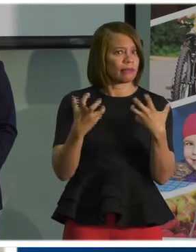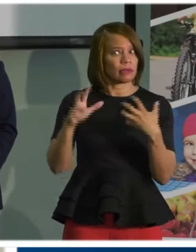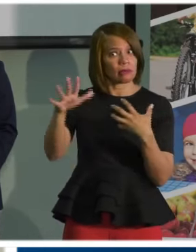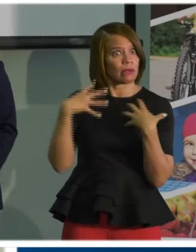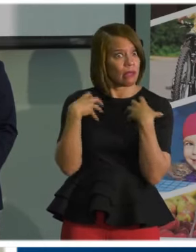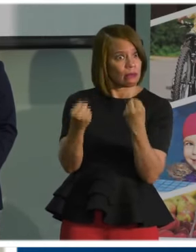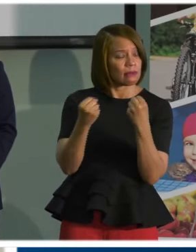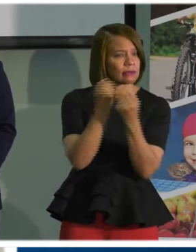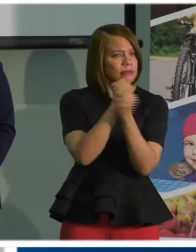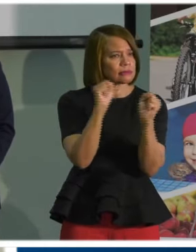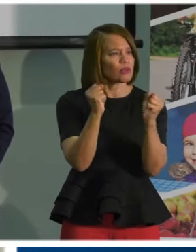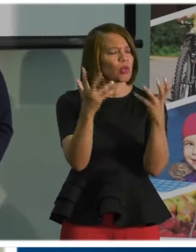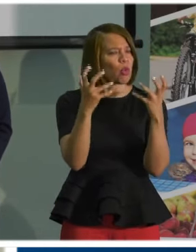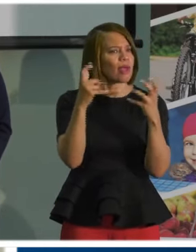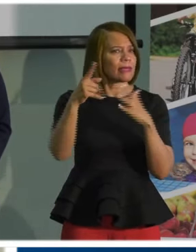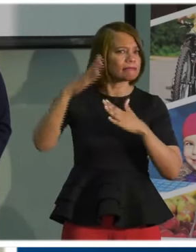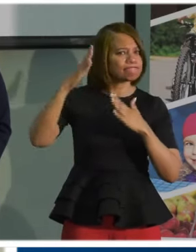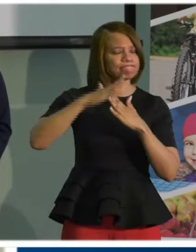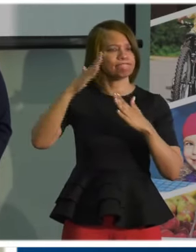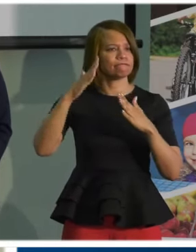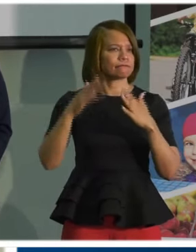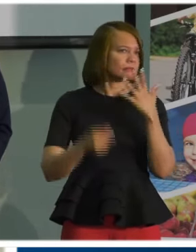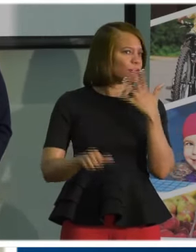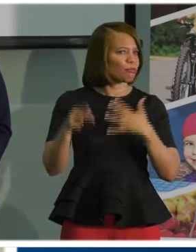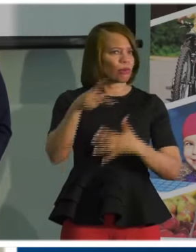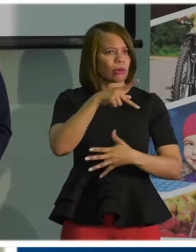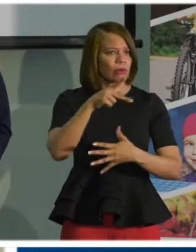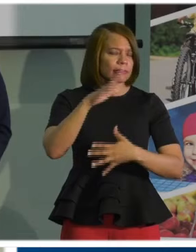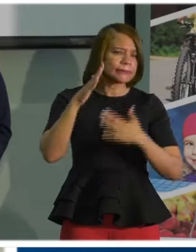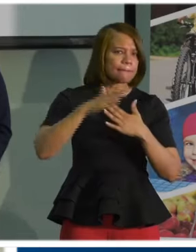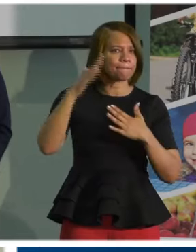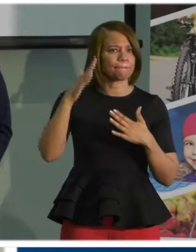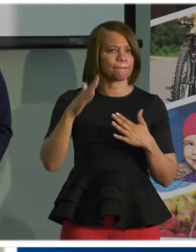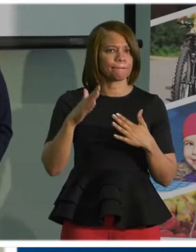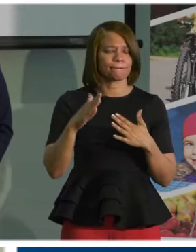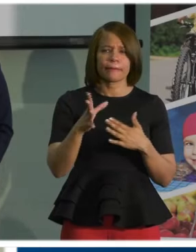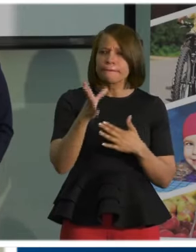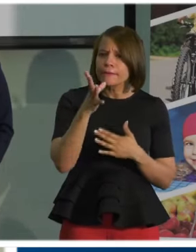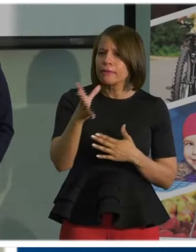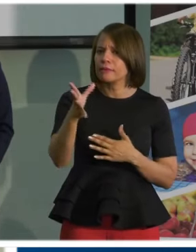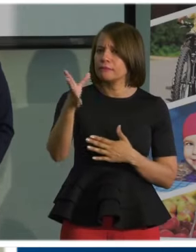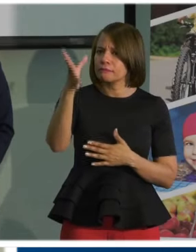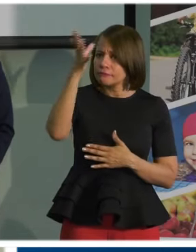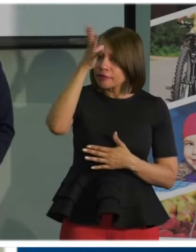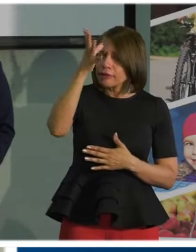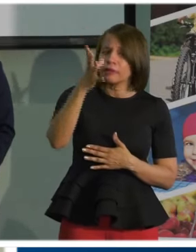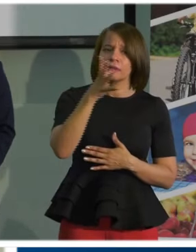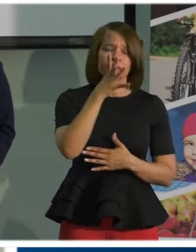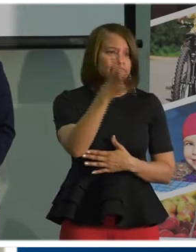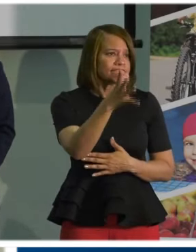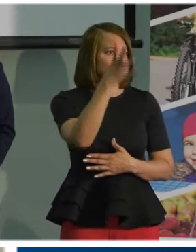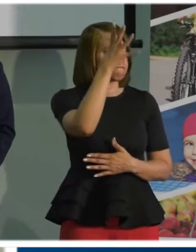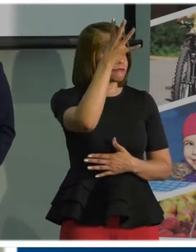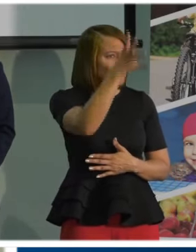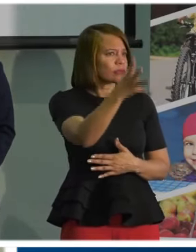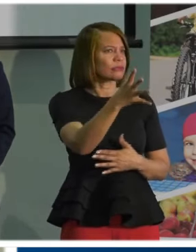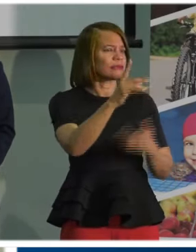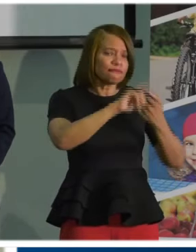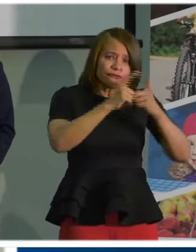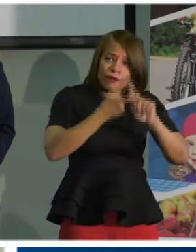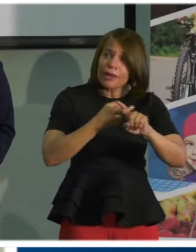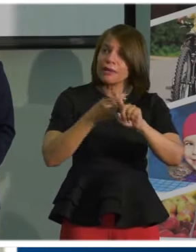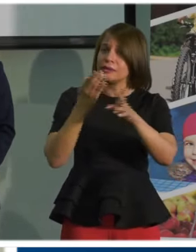That health and safety of our residents, our mothers, our fathers, our grandmothers and grandfathers, friends,